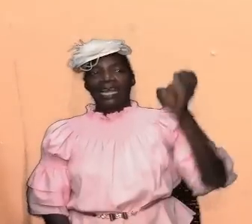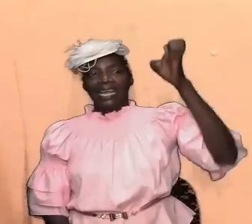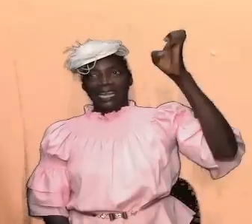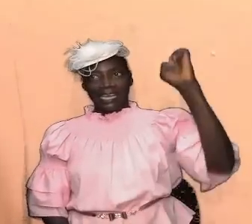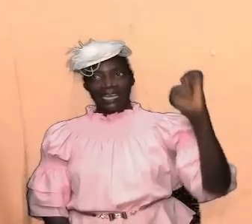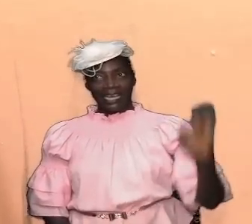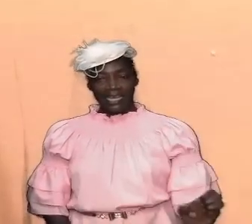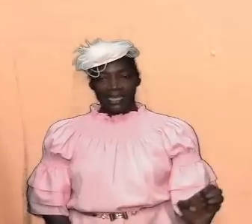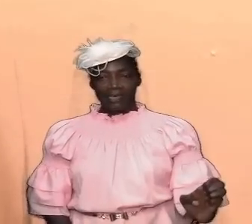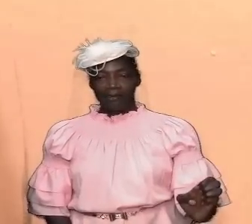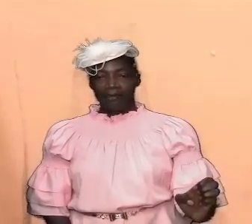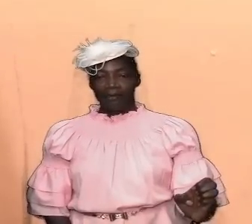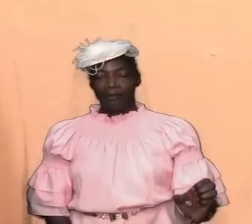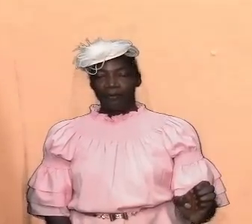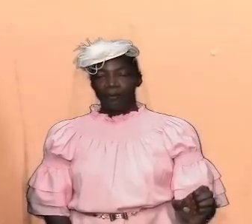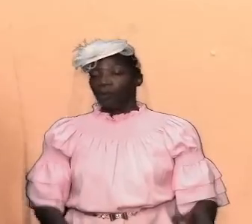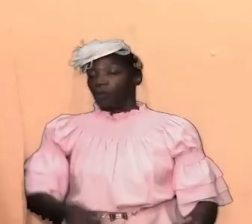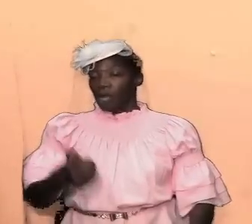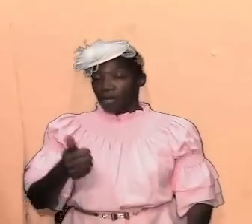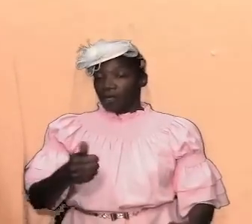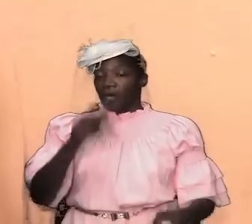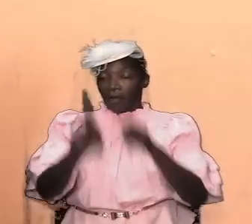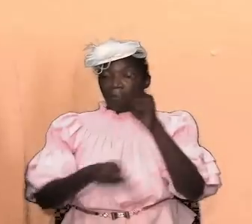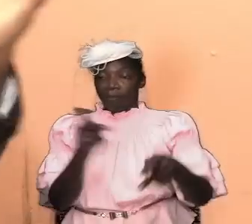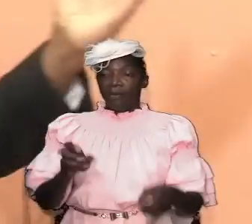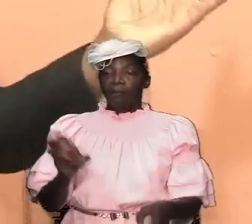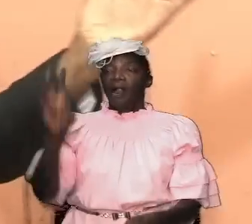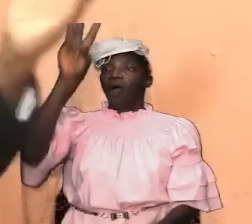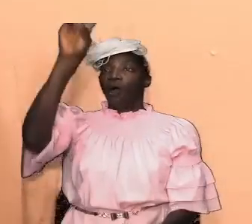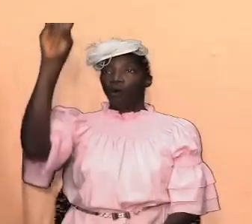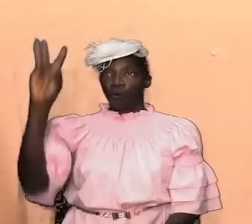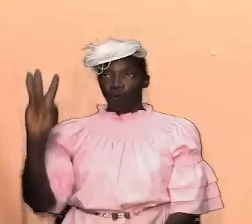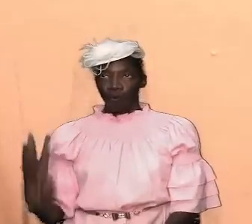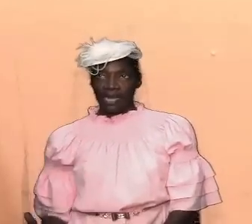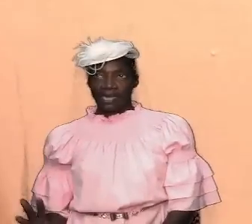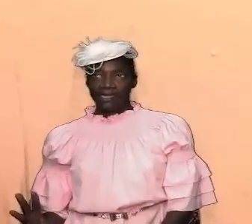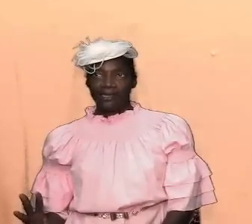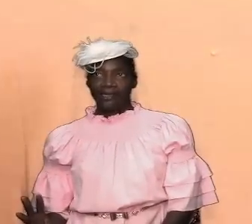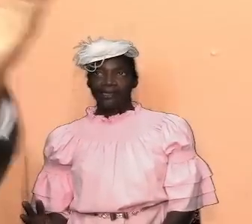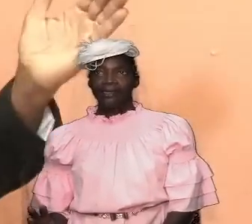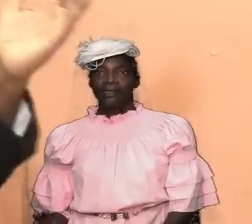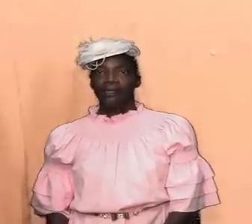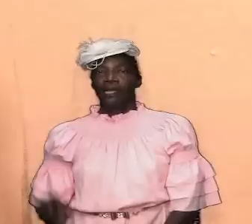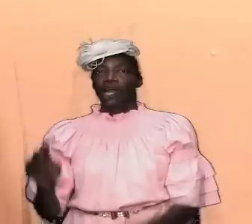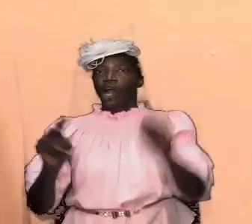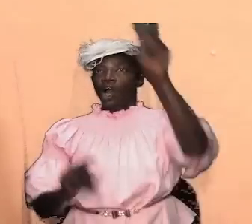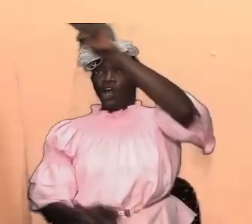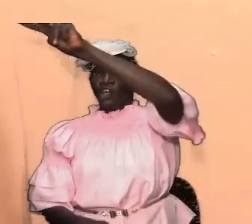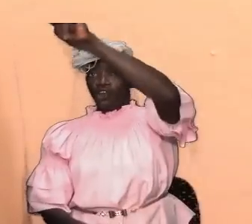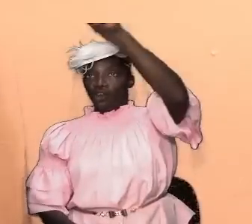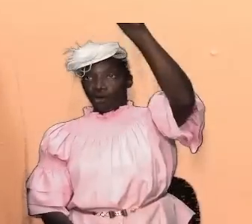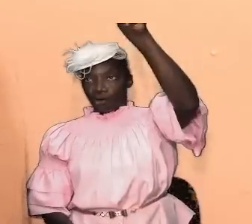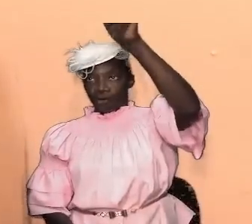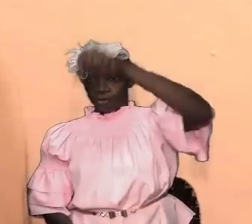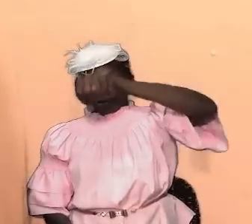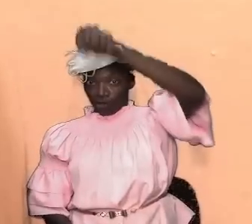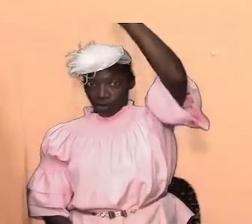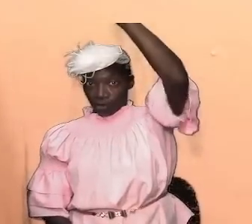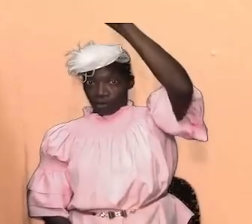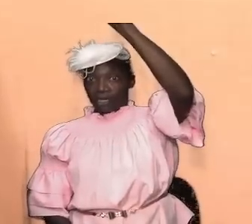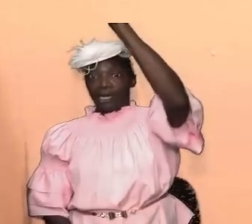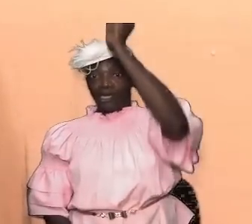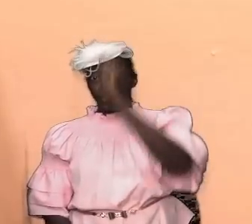and a set of the tribes were west and so they were all gathered north south east and west and at the